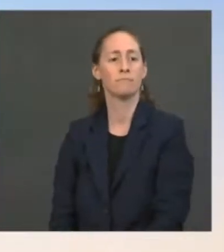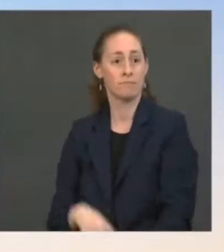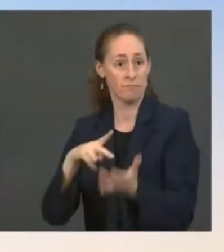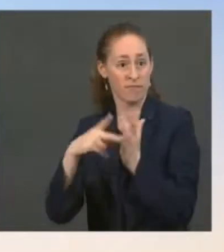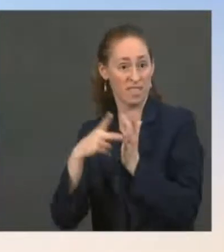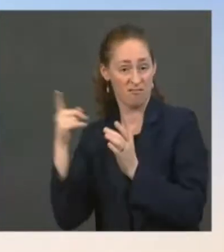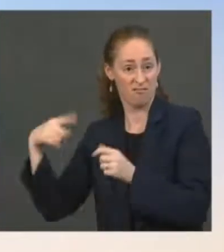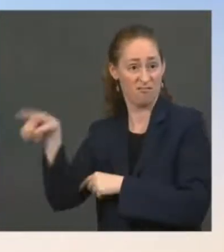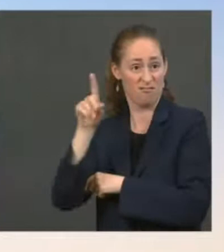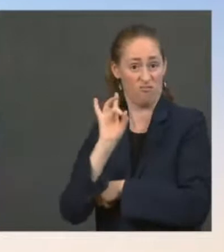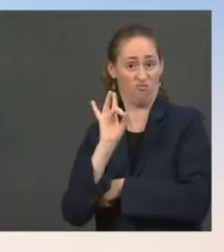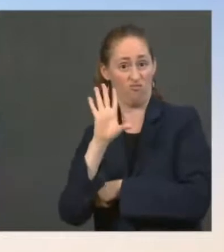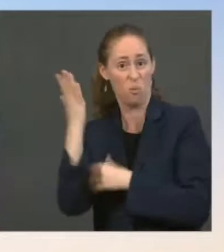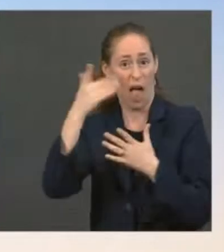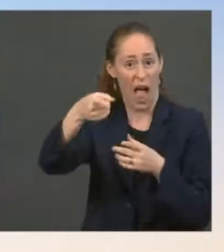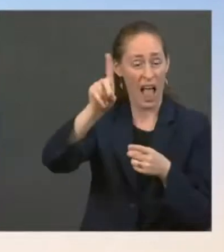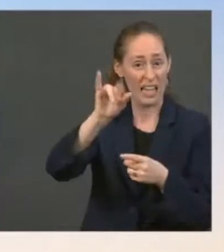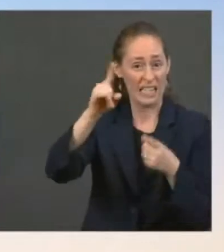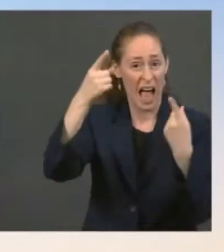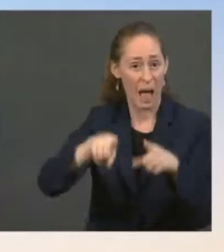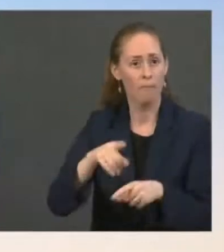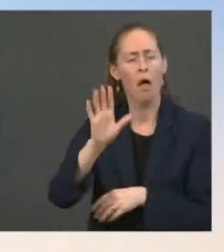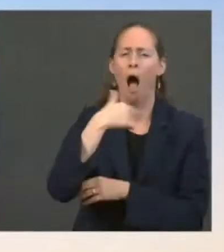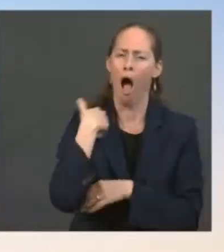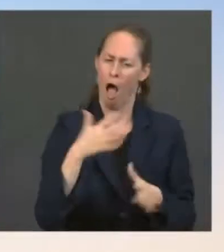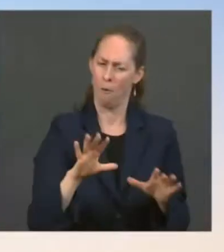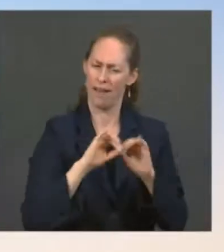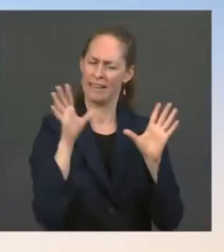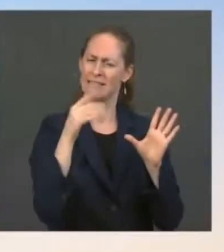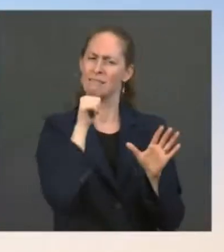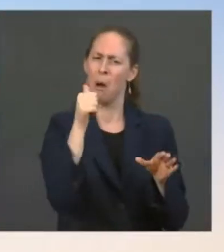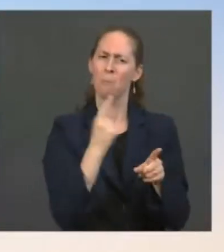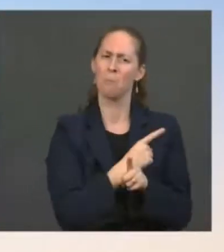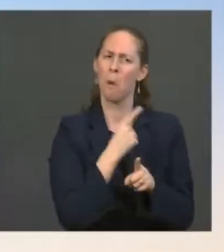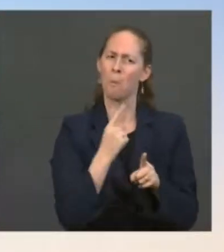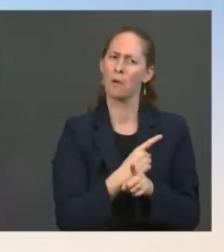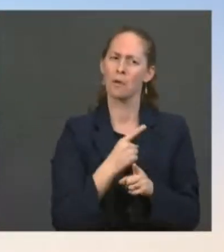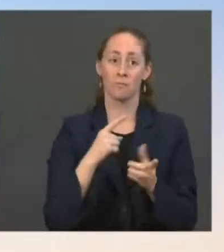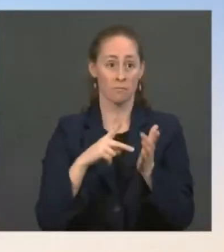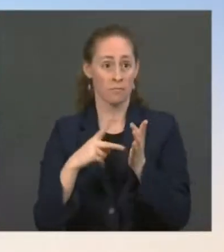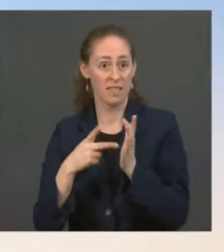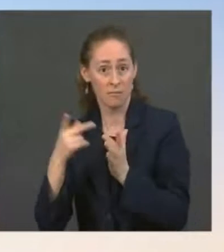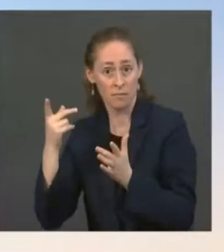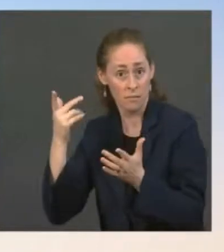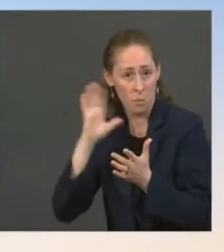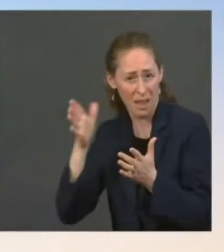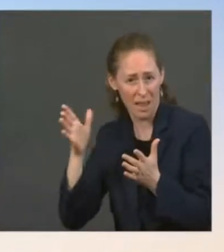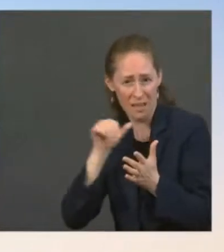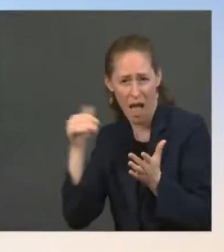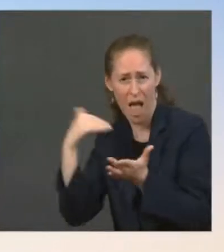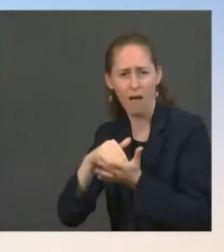just said it was inappropriate and unacceptable. I think that pretty much Well, ask them not to do that again? I think that's pretty clear, that they shouldn't